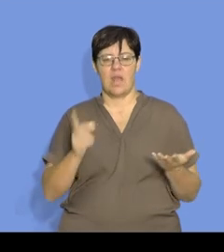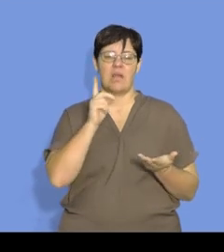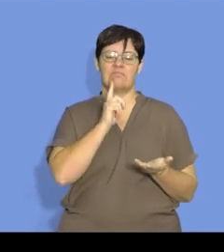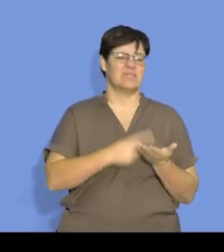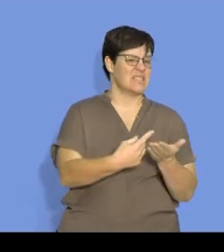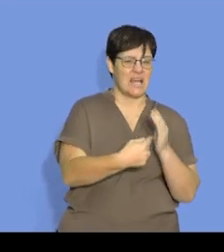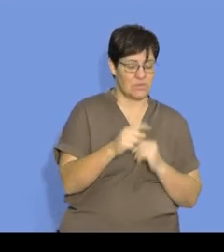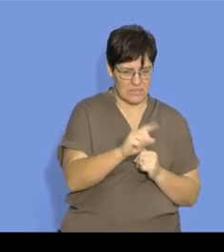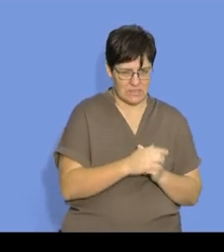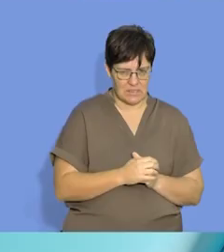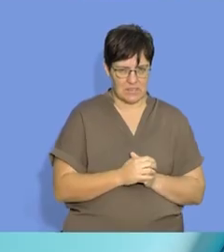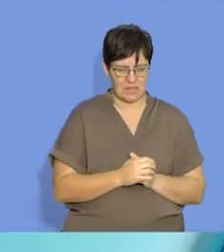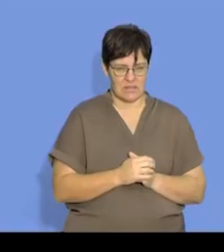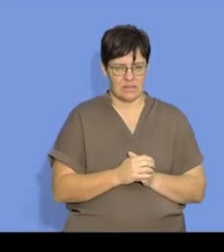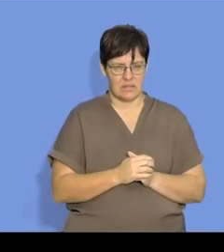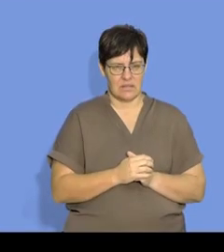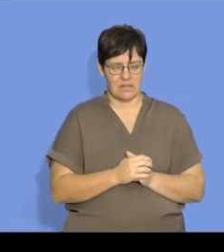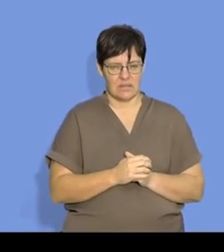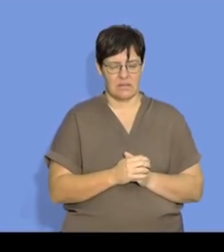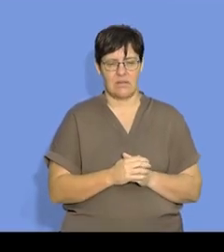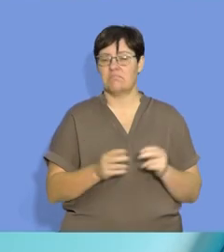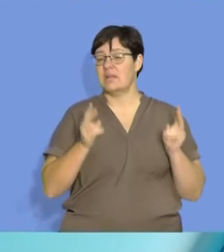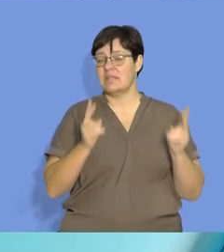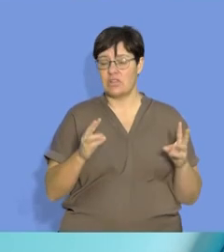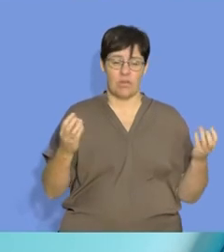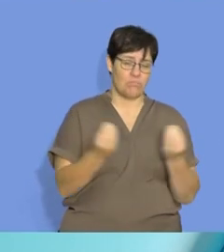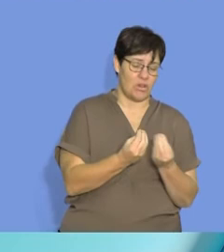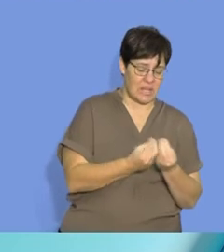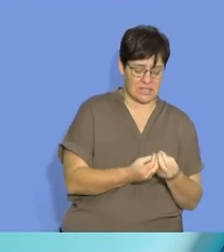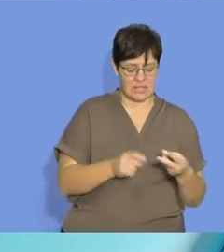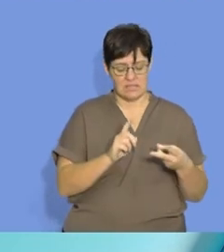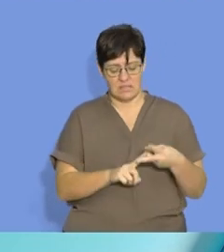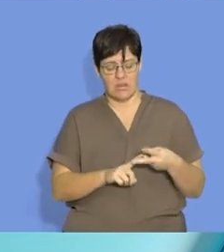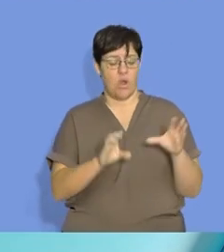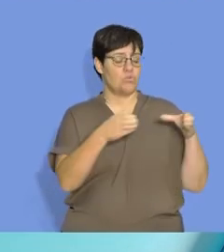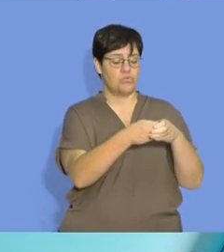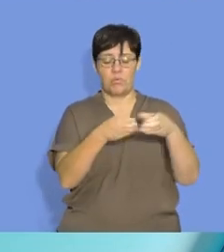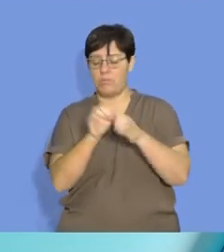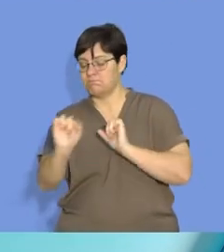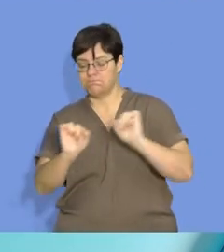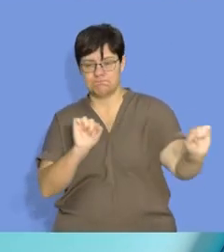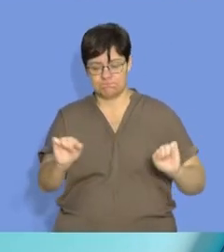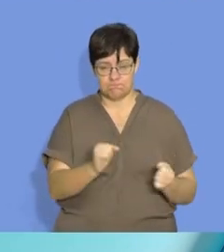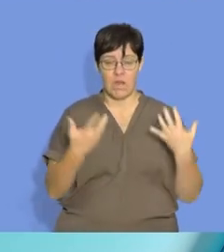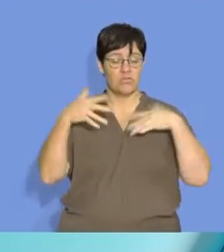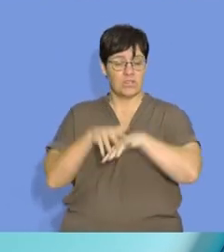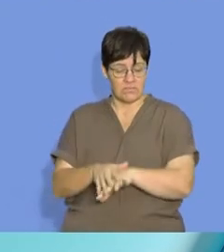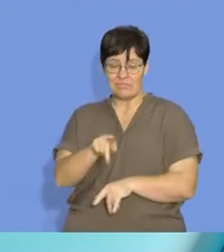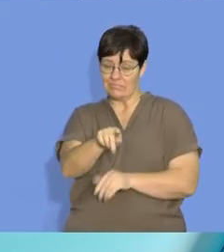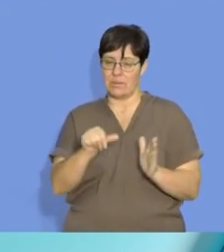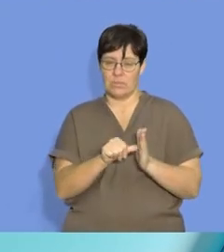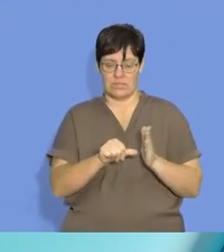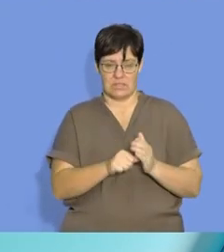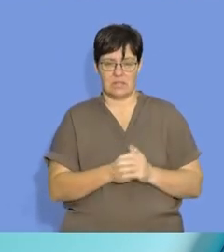Then, we spoke about the nature of the products, in what group they are, the